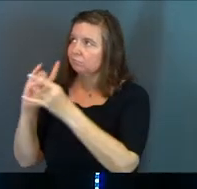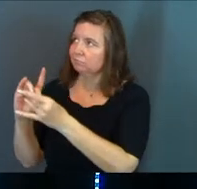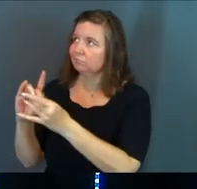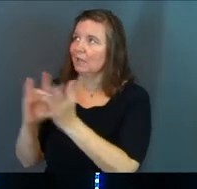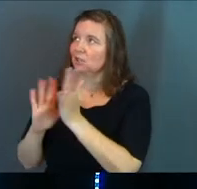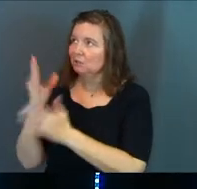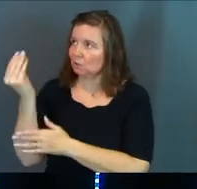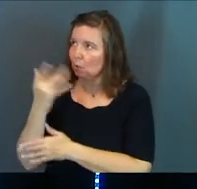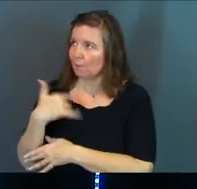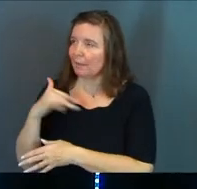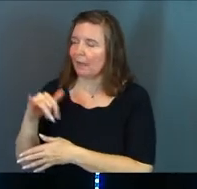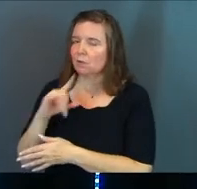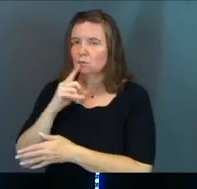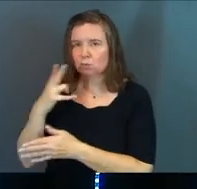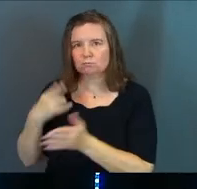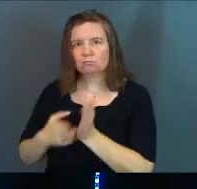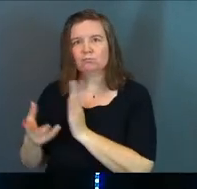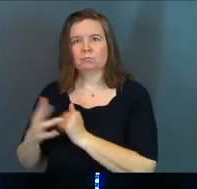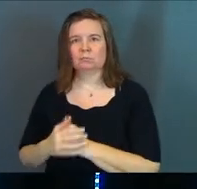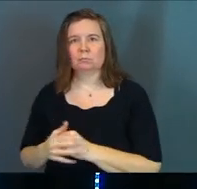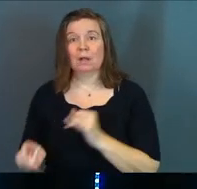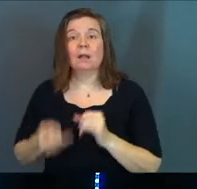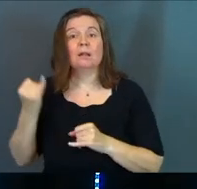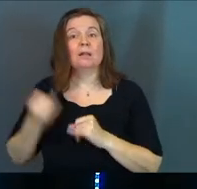And Jesus said so. Last thing.